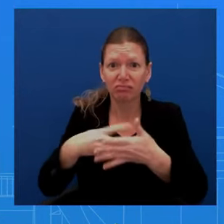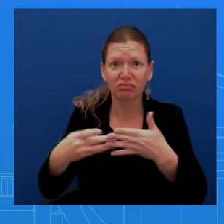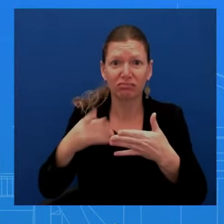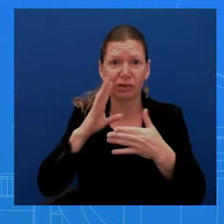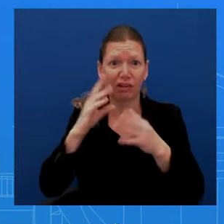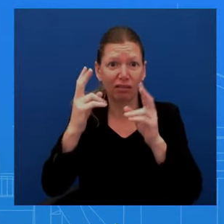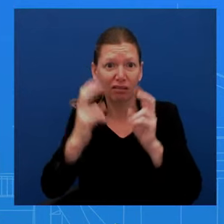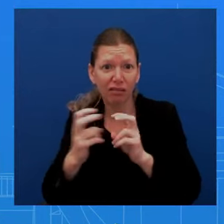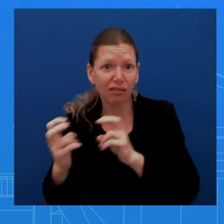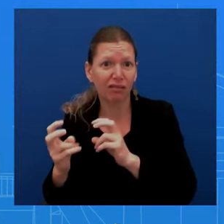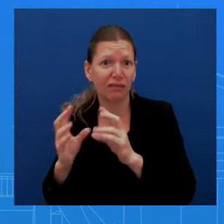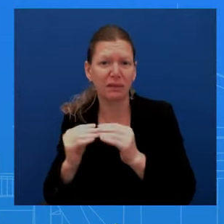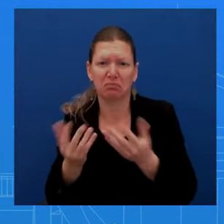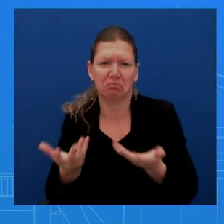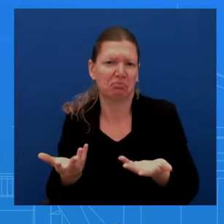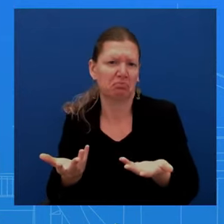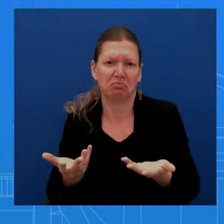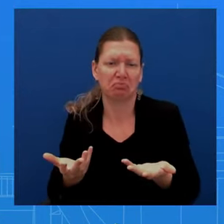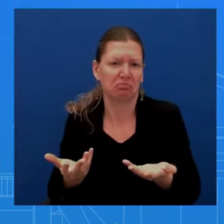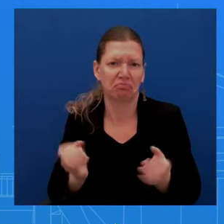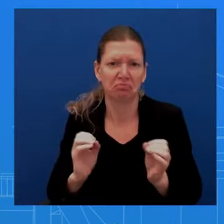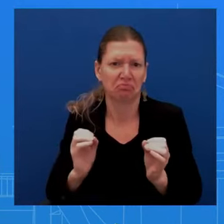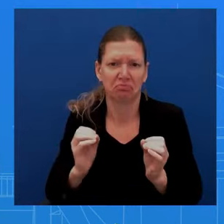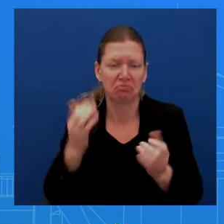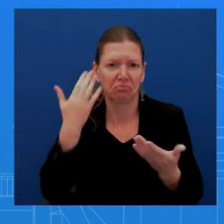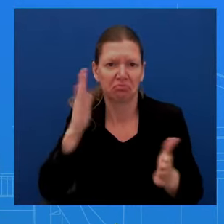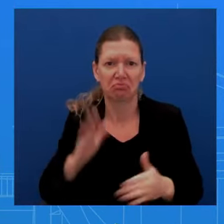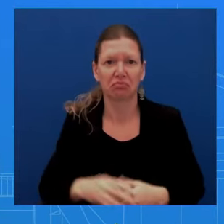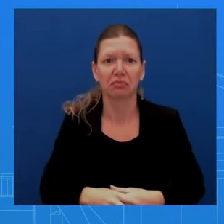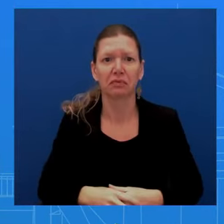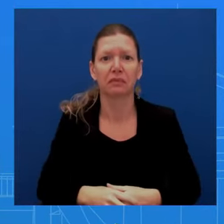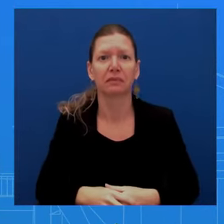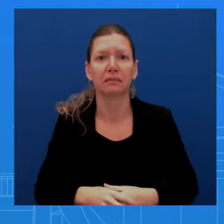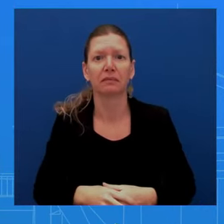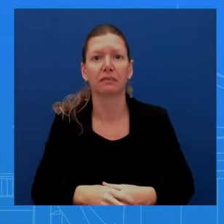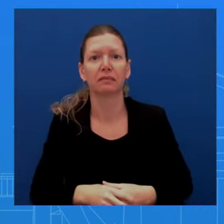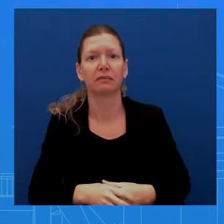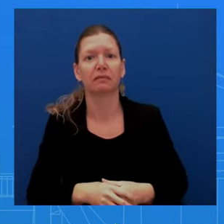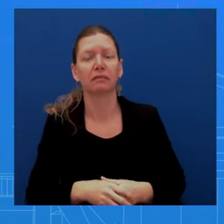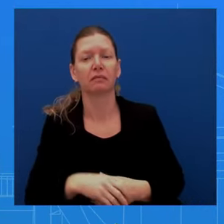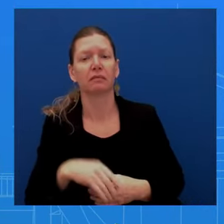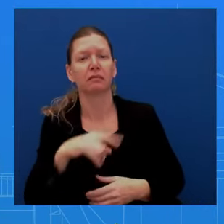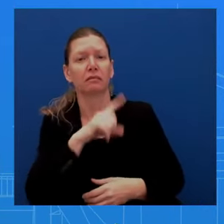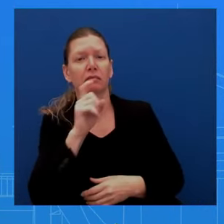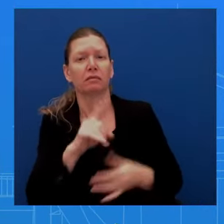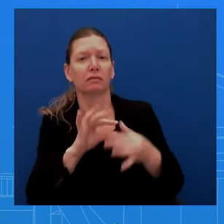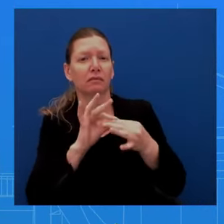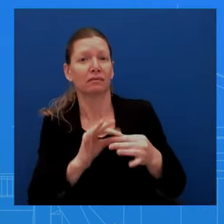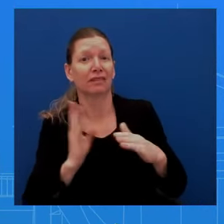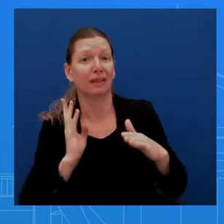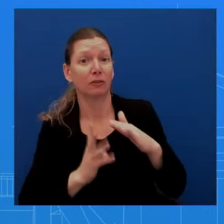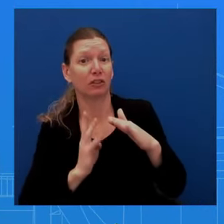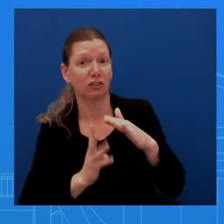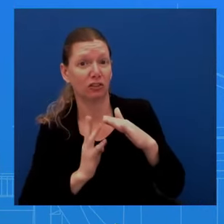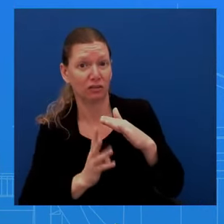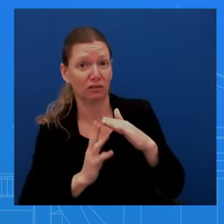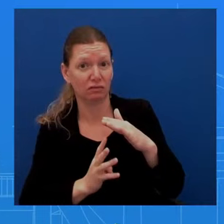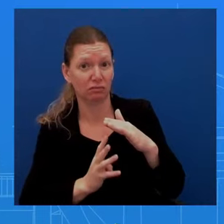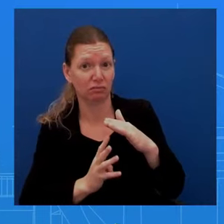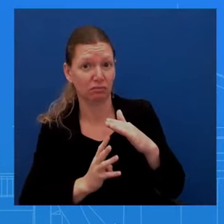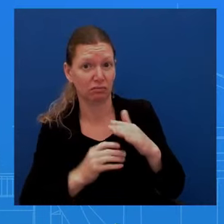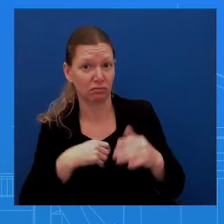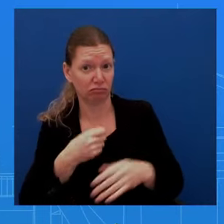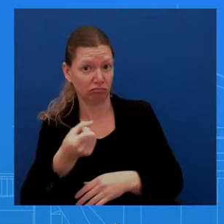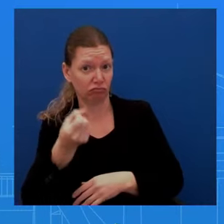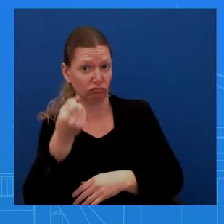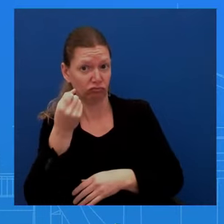Okay. Yeah, thanks. Great question on immigration. Uh, we understand that Secretary Marquez is willing to testify before the committee trying